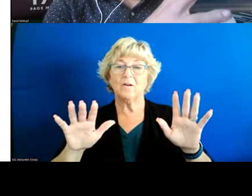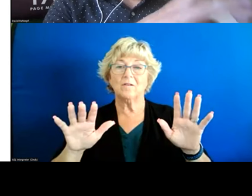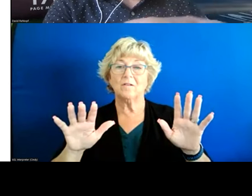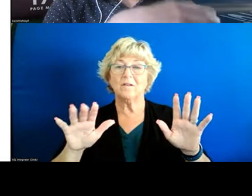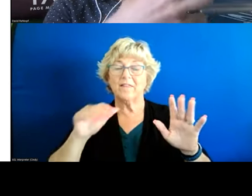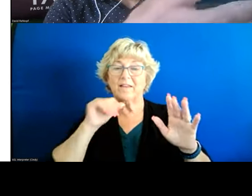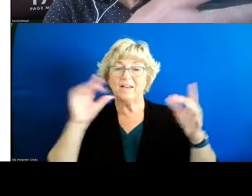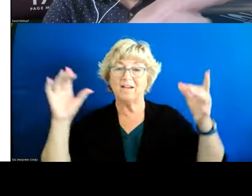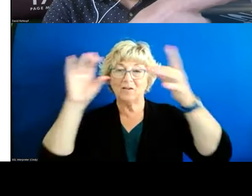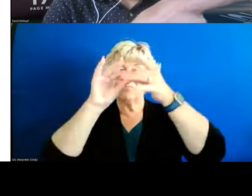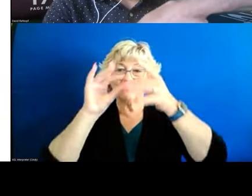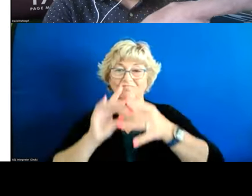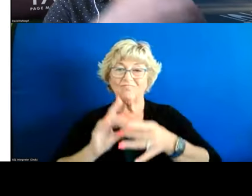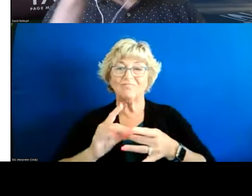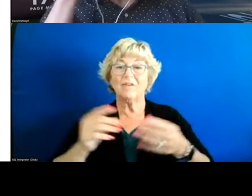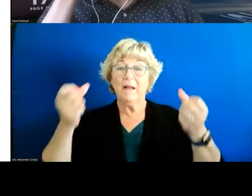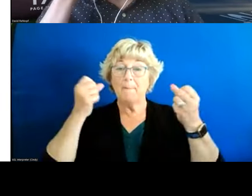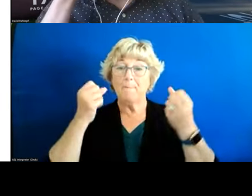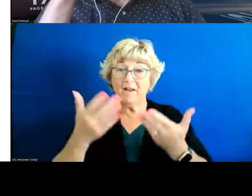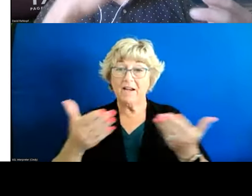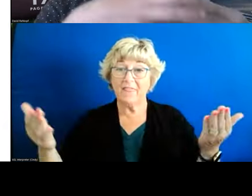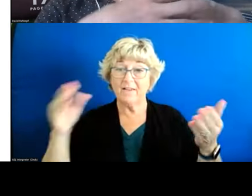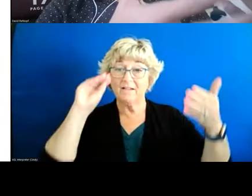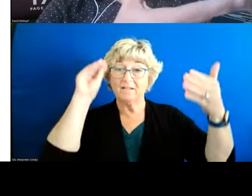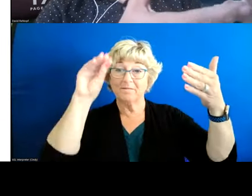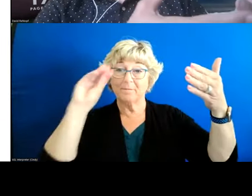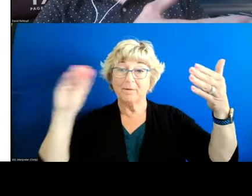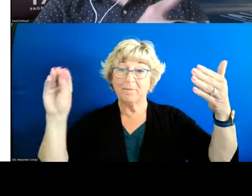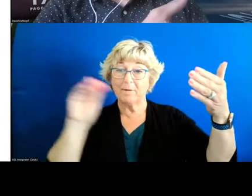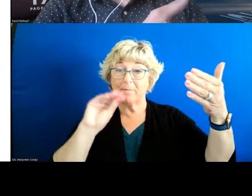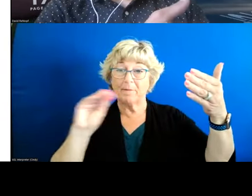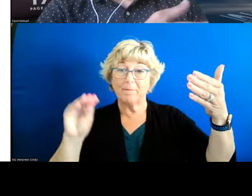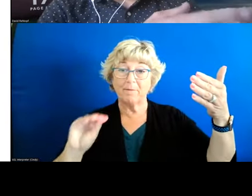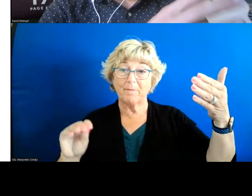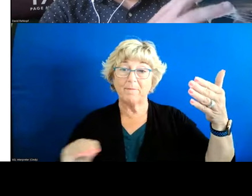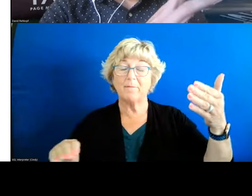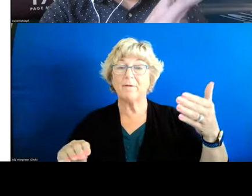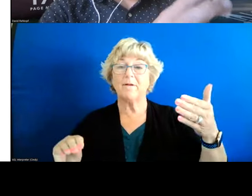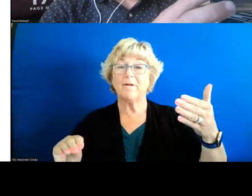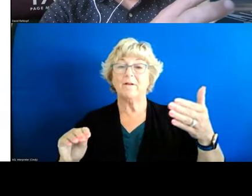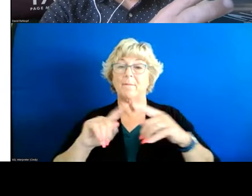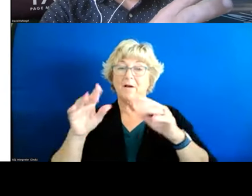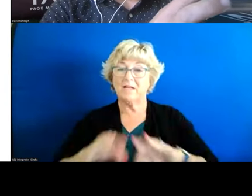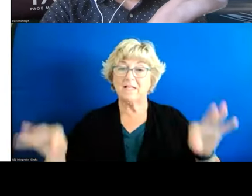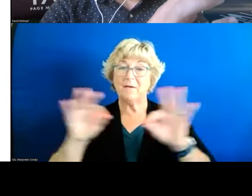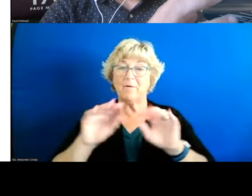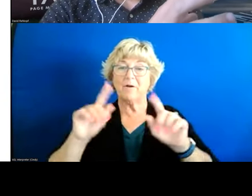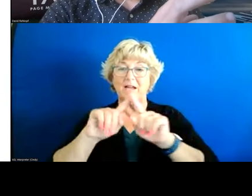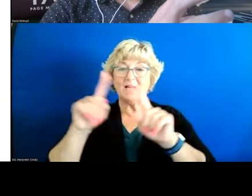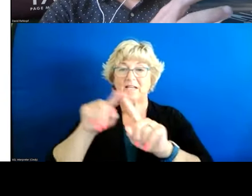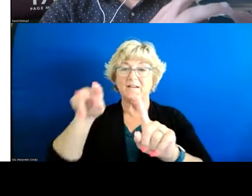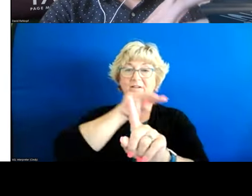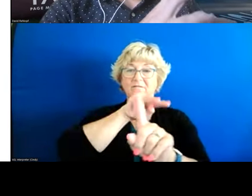correlated so it's important that a lot of these things are in here and it's also an important statement about the multi-dimensionality